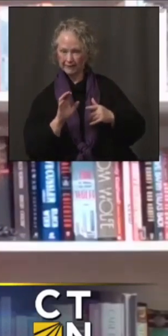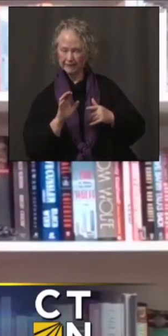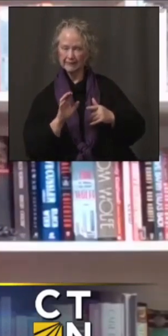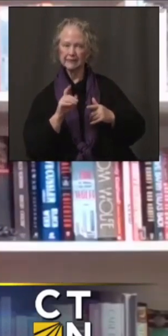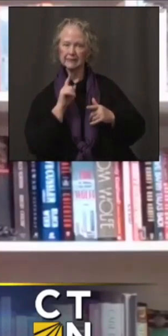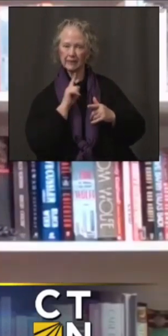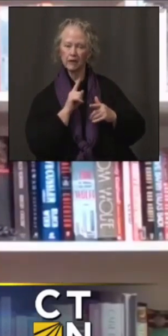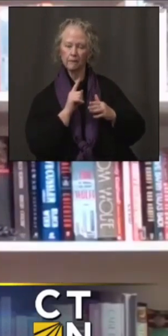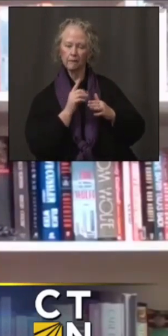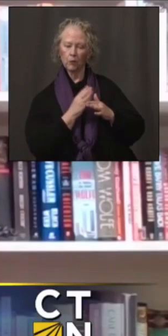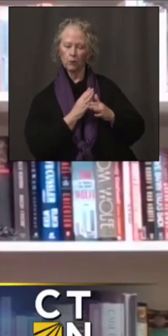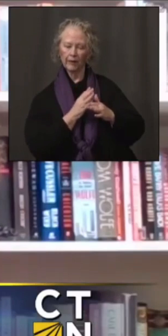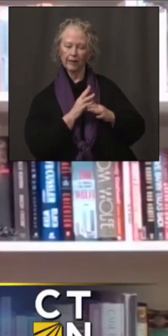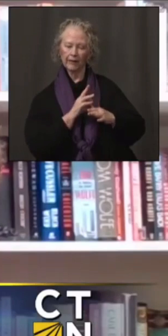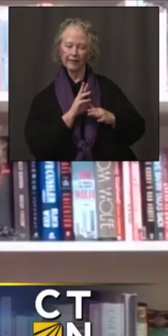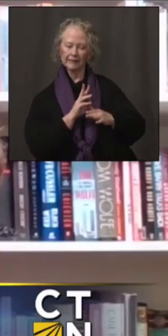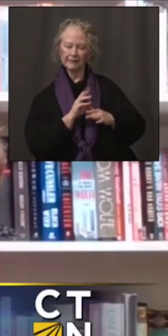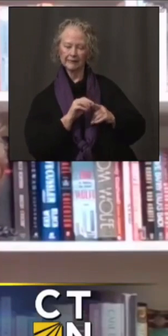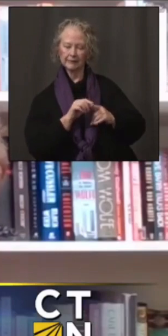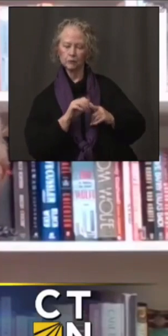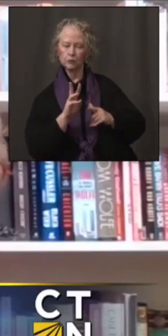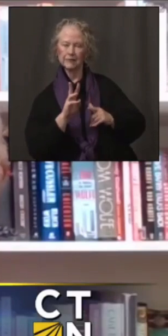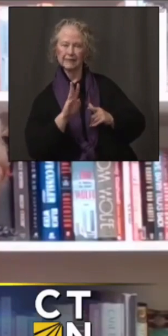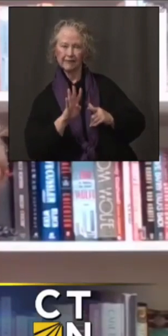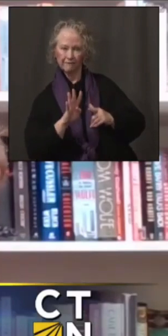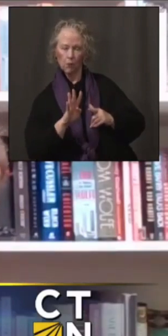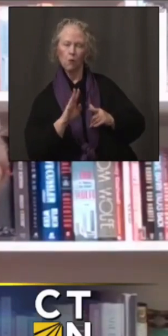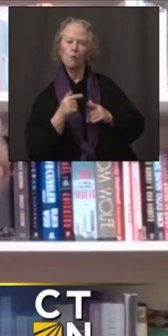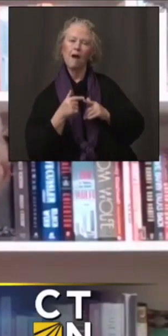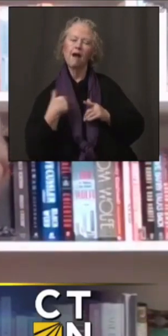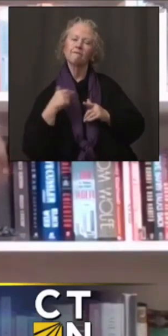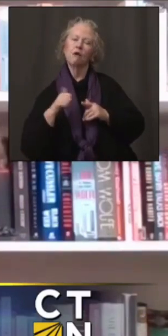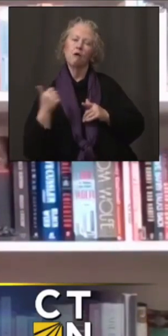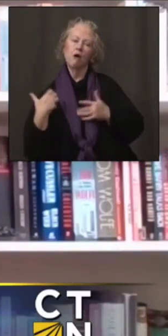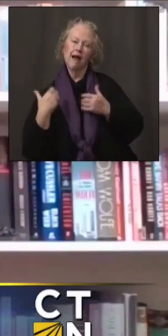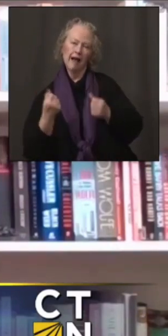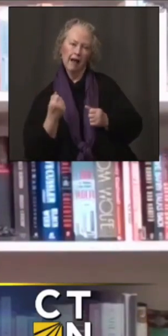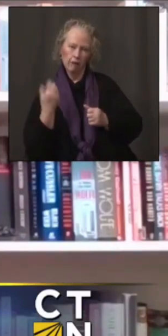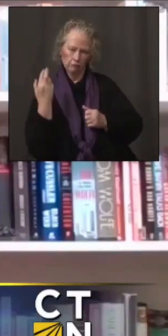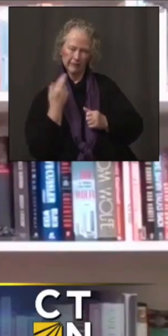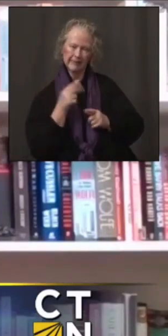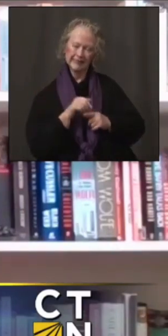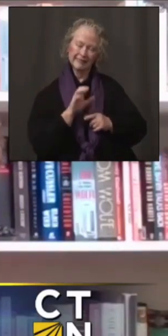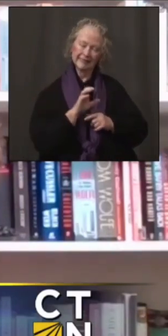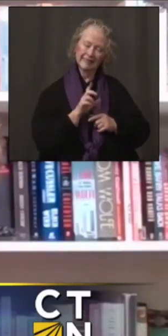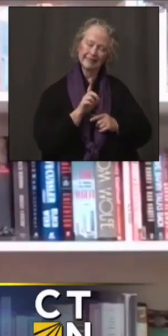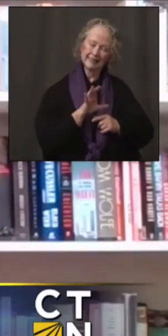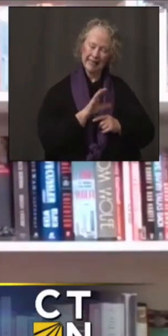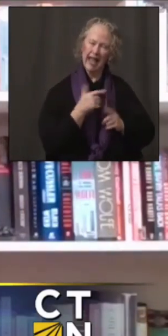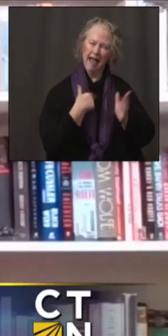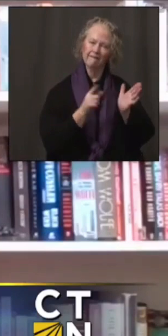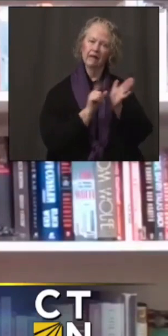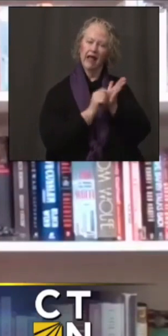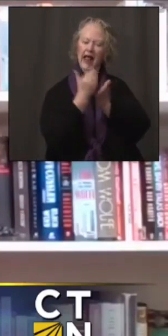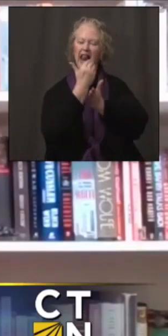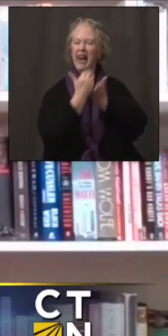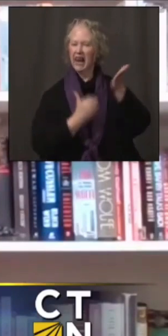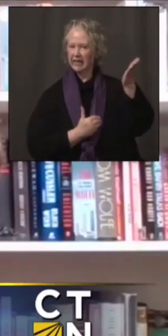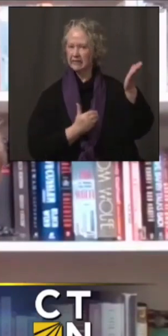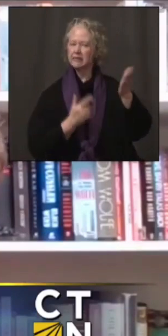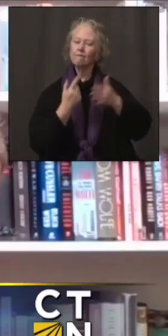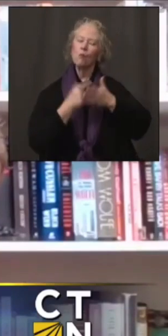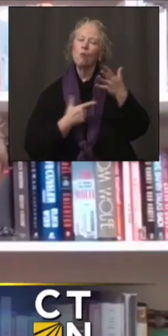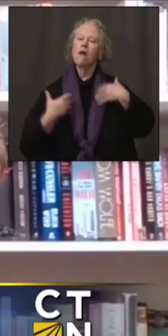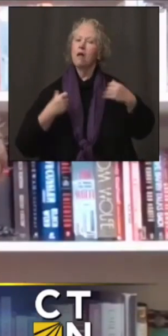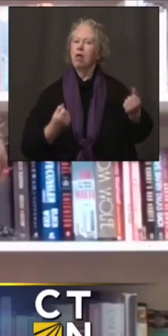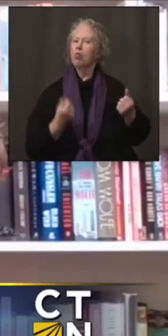16 and 64, um, with multiple chronic conditions. The CDC has actually published a list of those conditions that